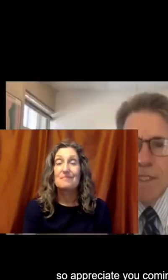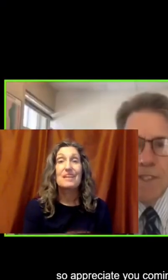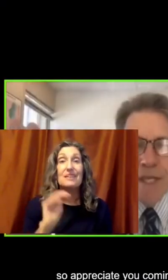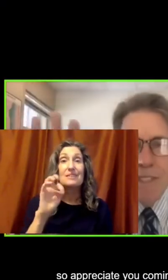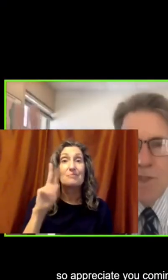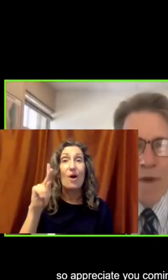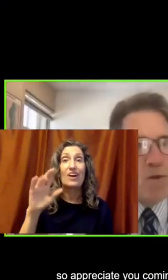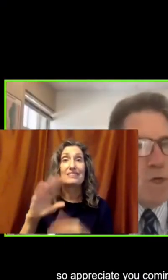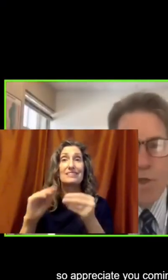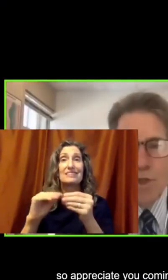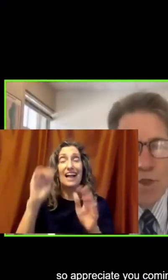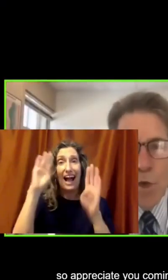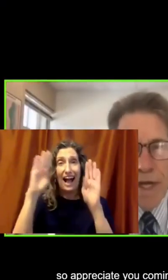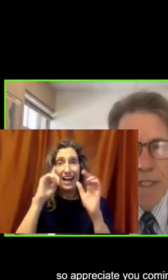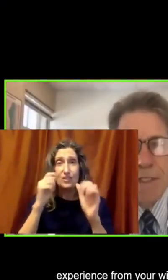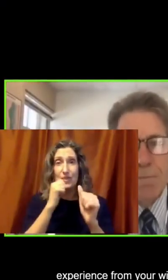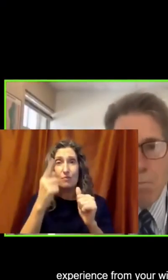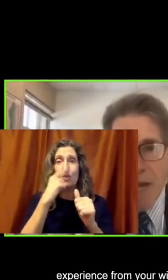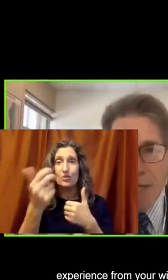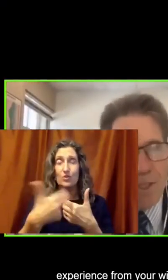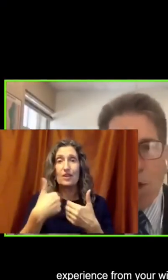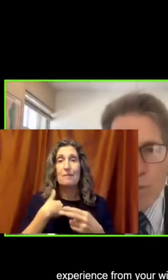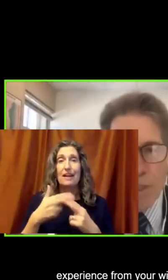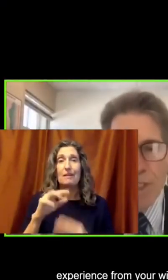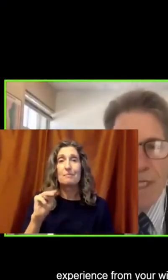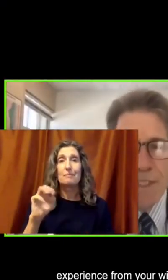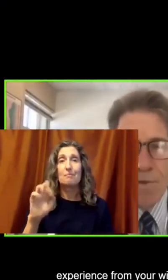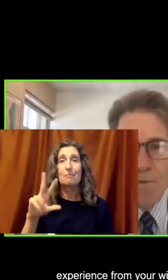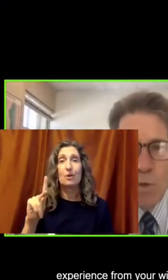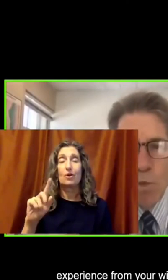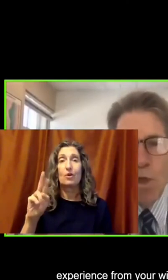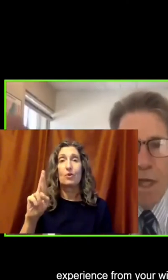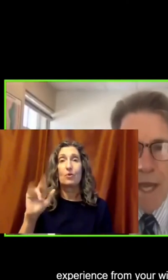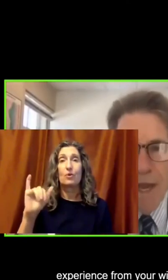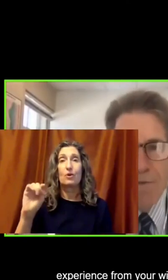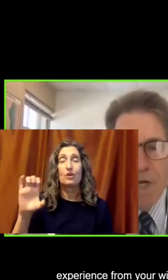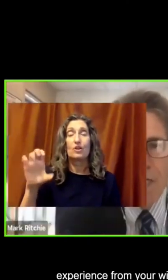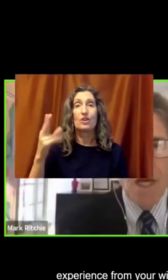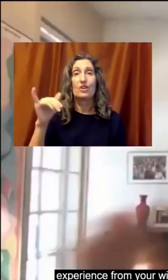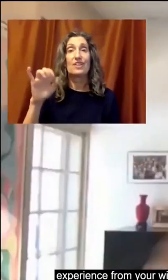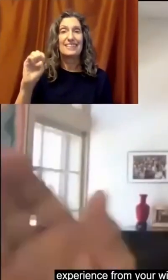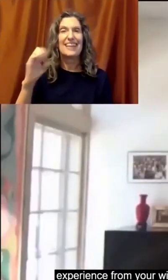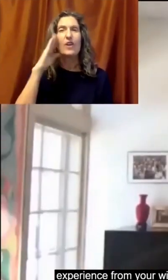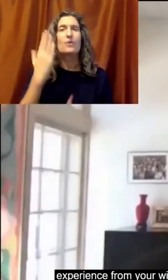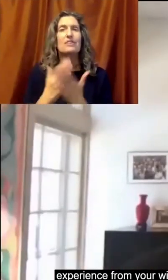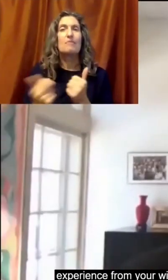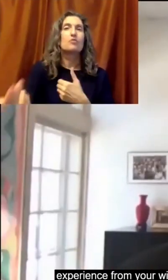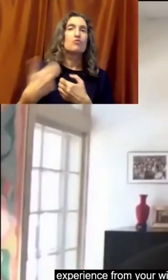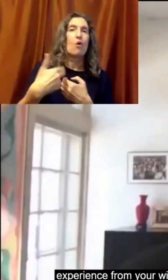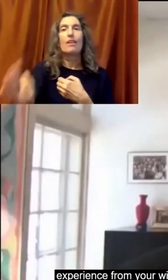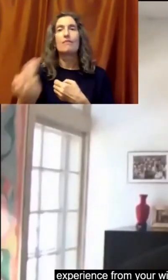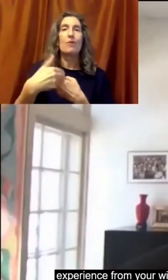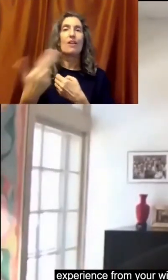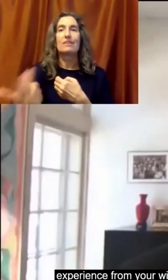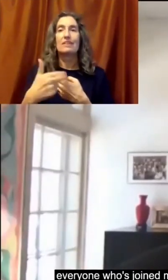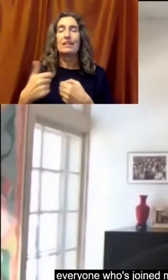Greetings again to everyone who's joined. My name is Mark Ritchie. And some of you have come on at different times. But